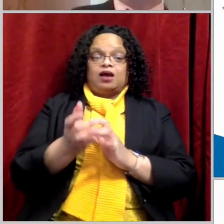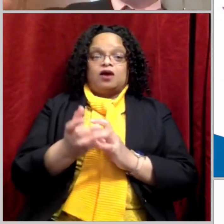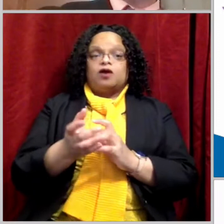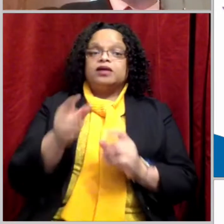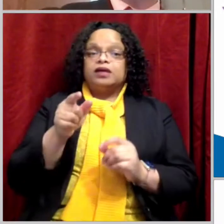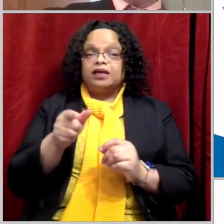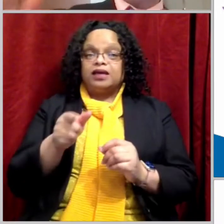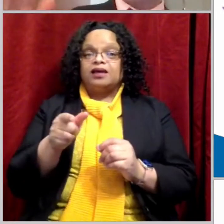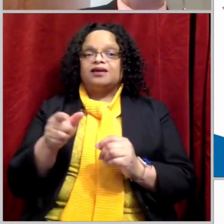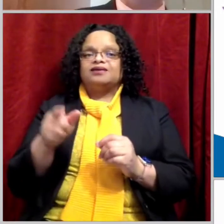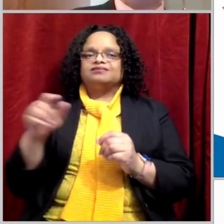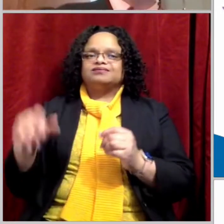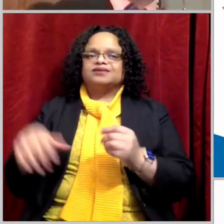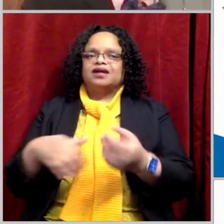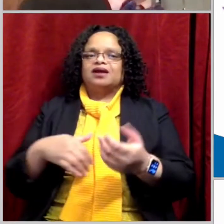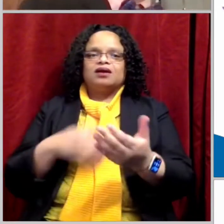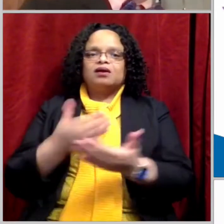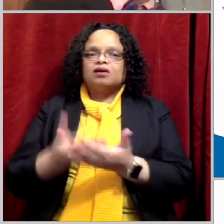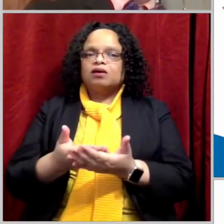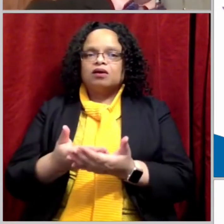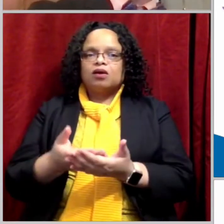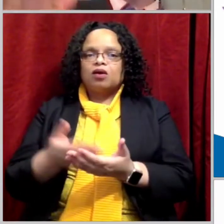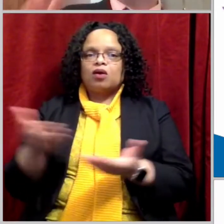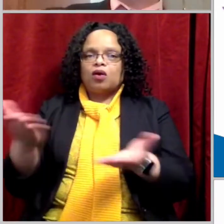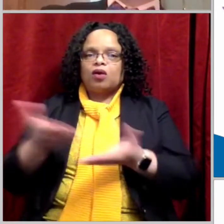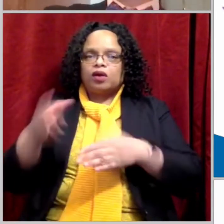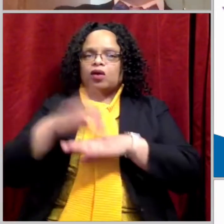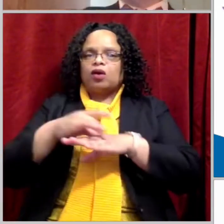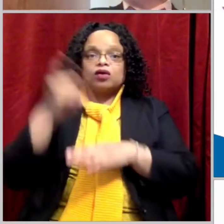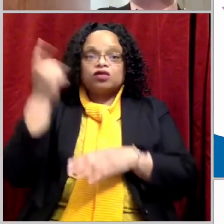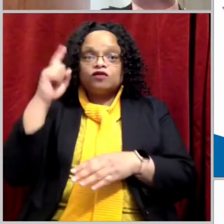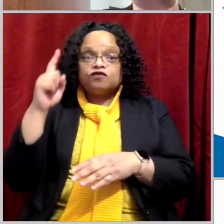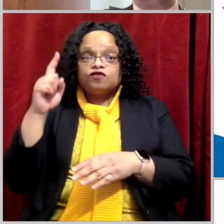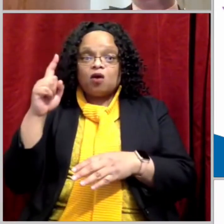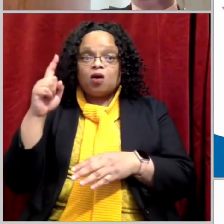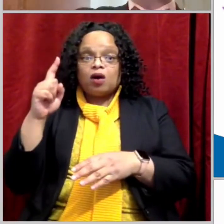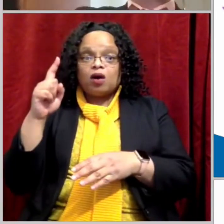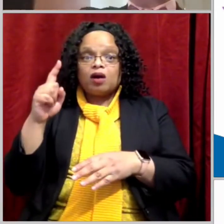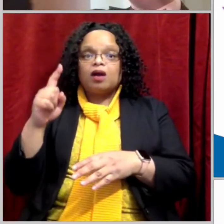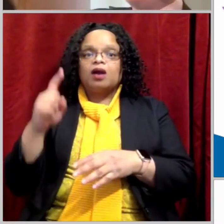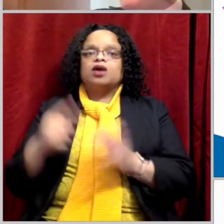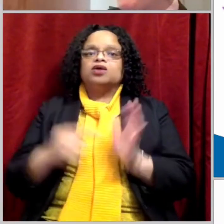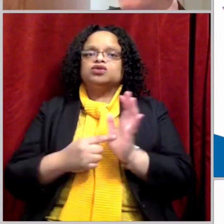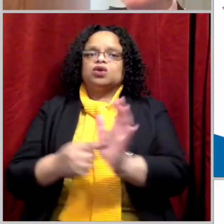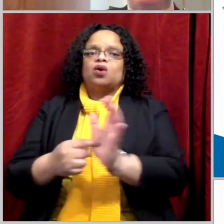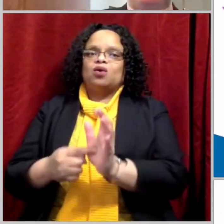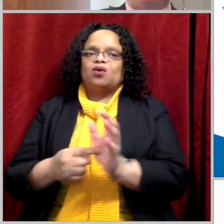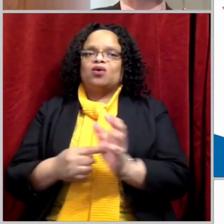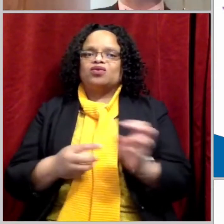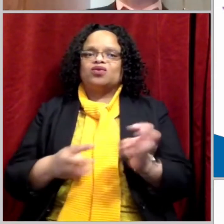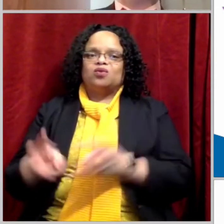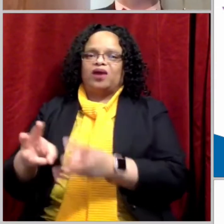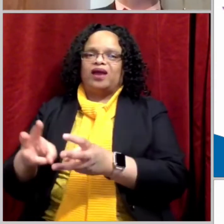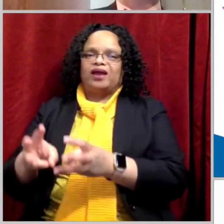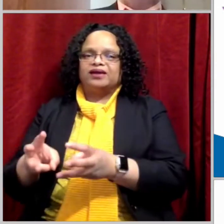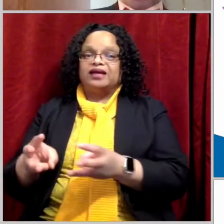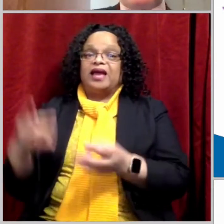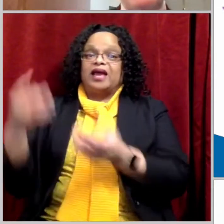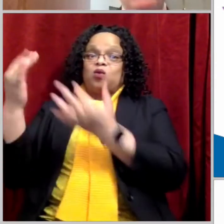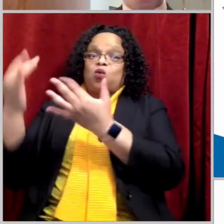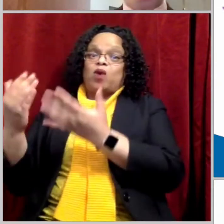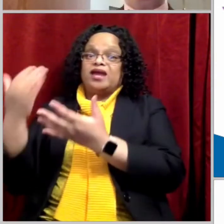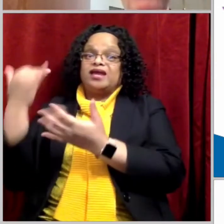trailblazer. He ran ahead of us. He completed the course and is now waiting for us at the altar in heaven